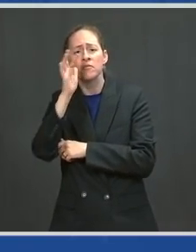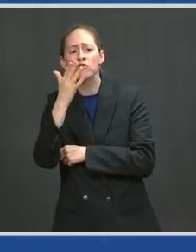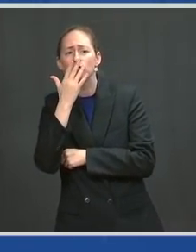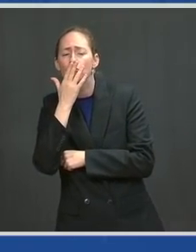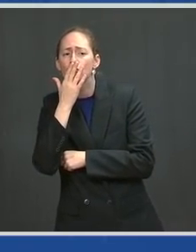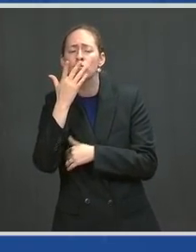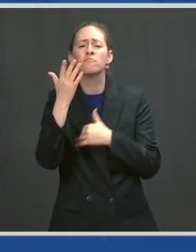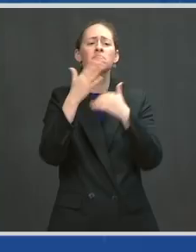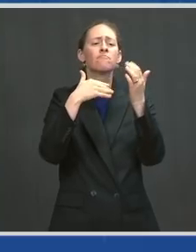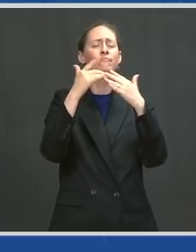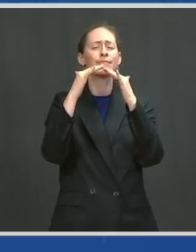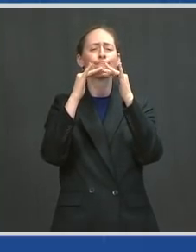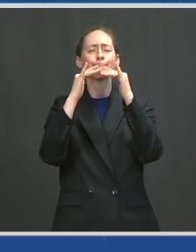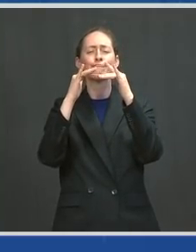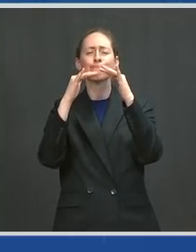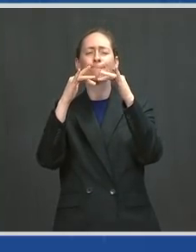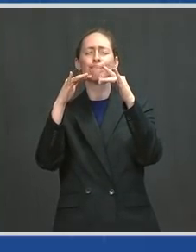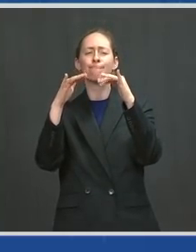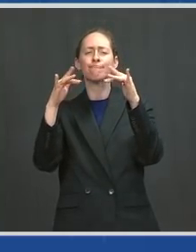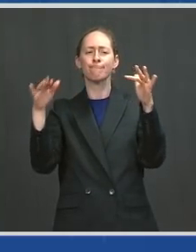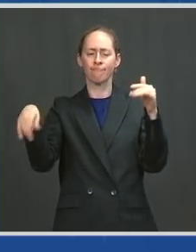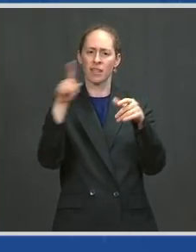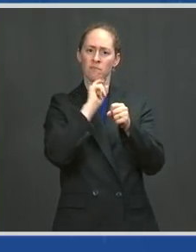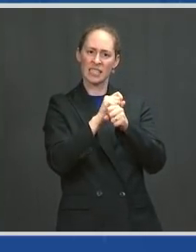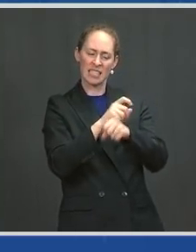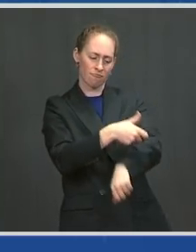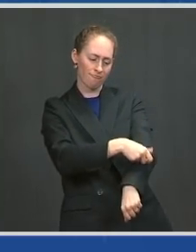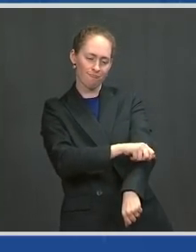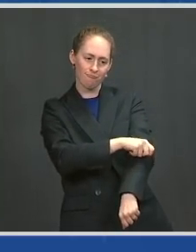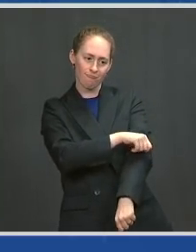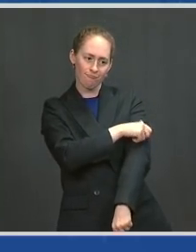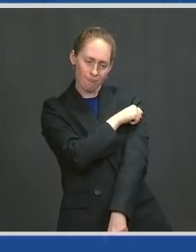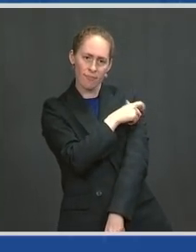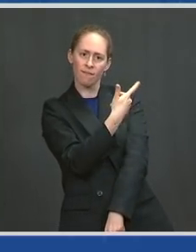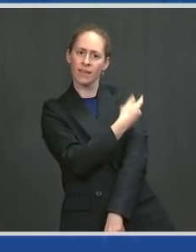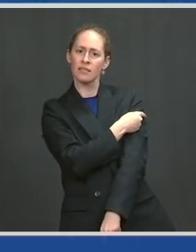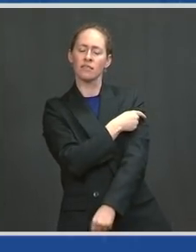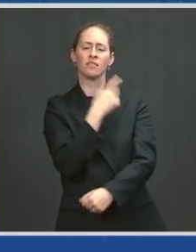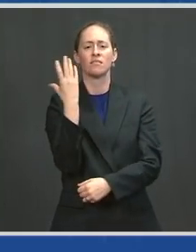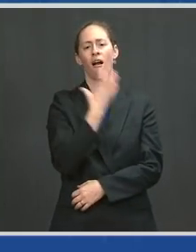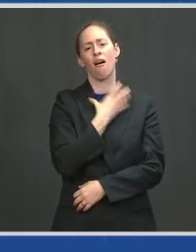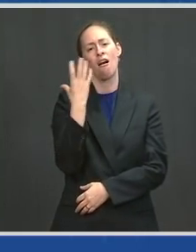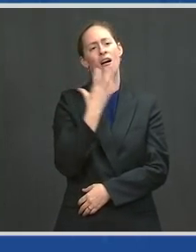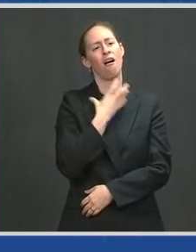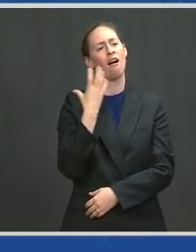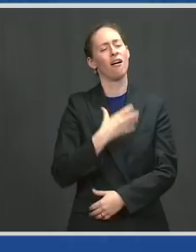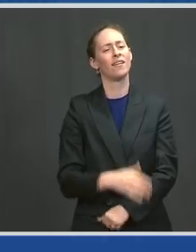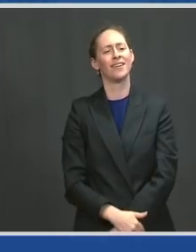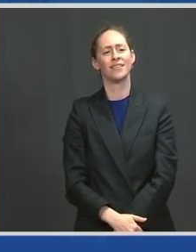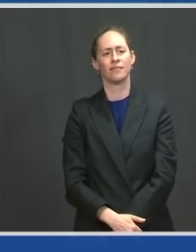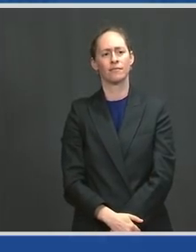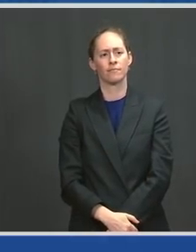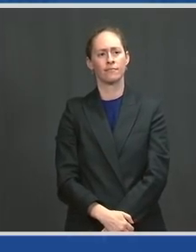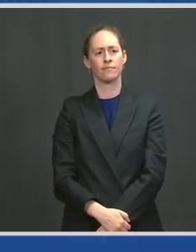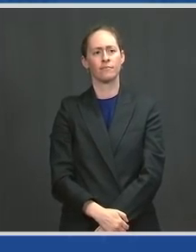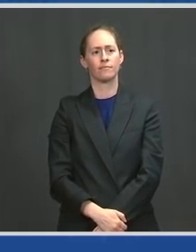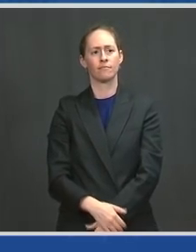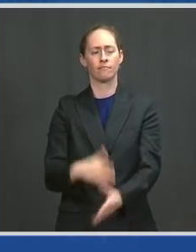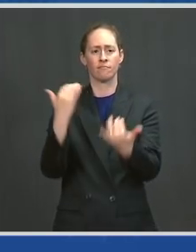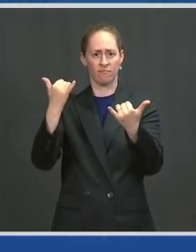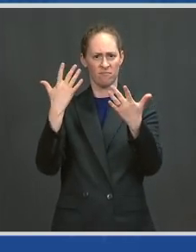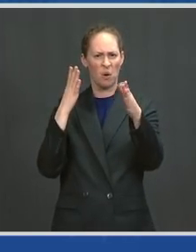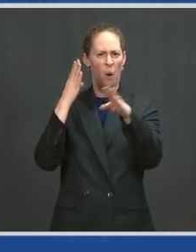and done their part. Now, 51 percent of American adults have been fully